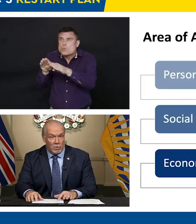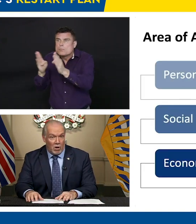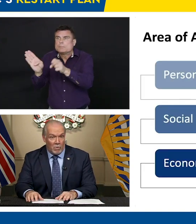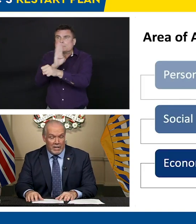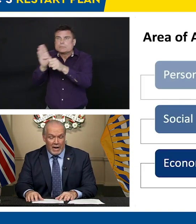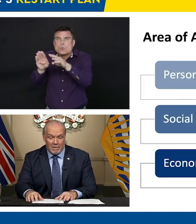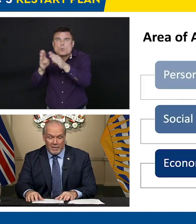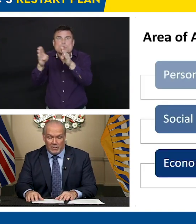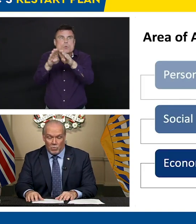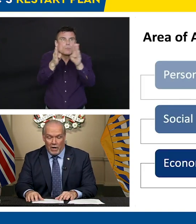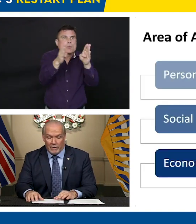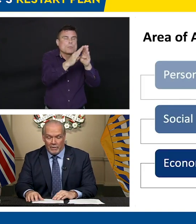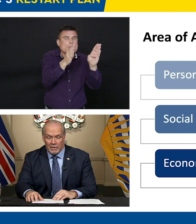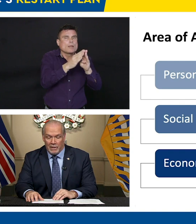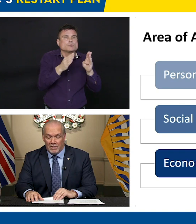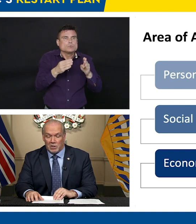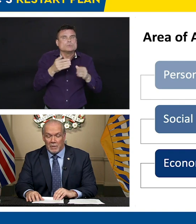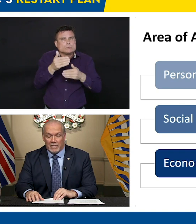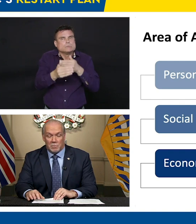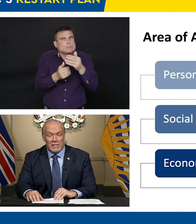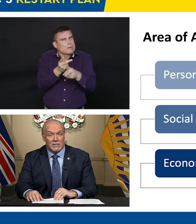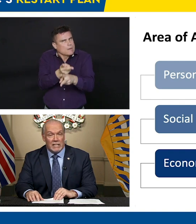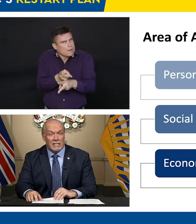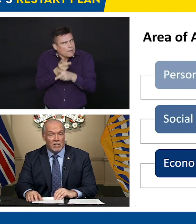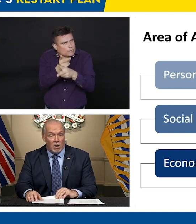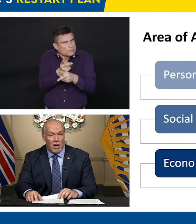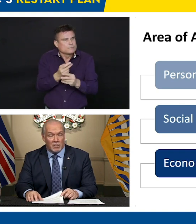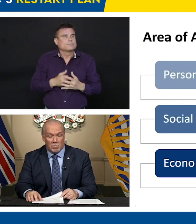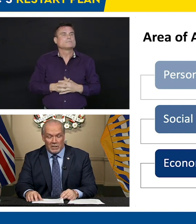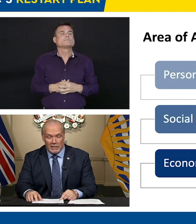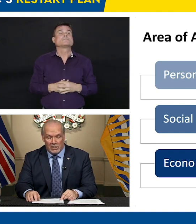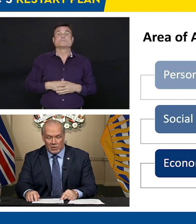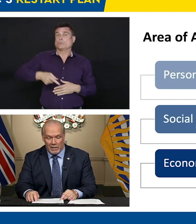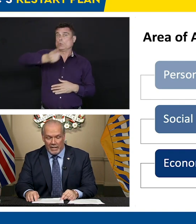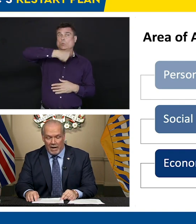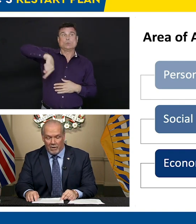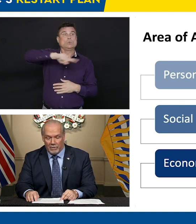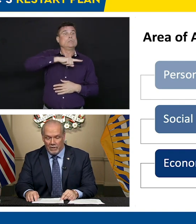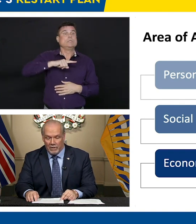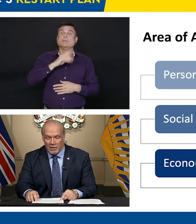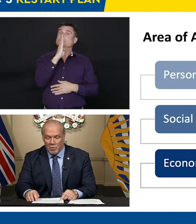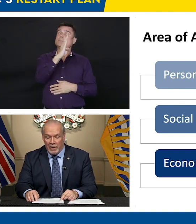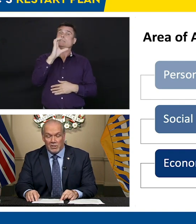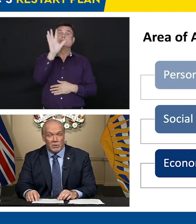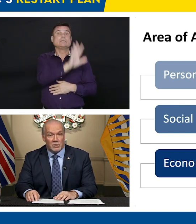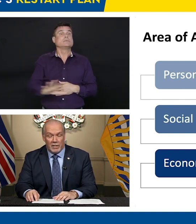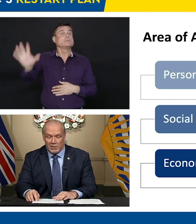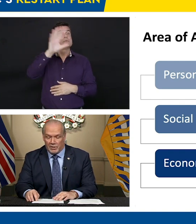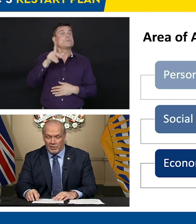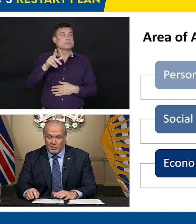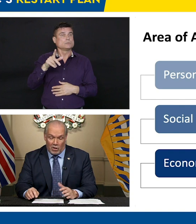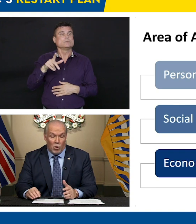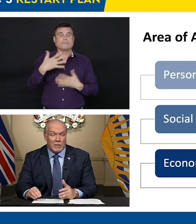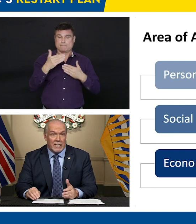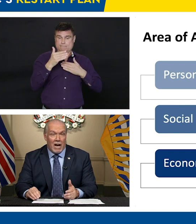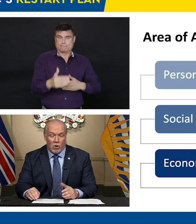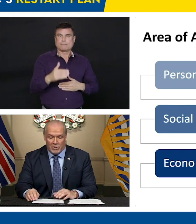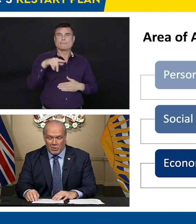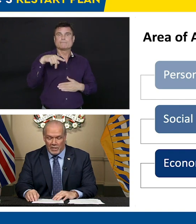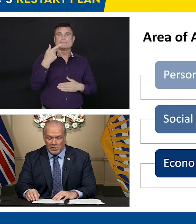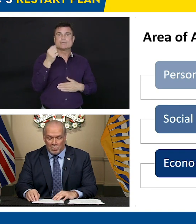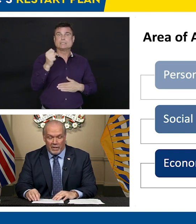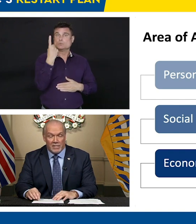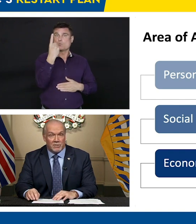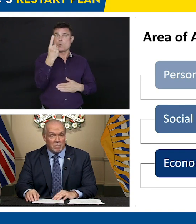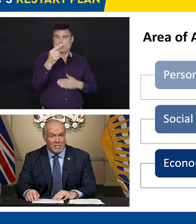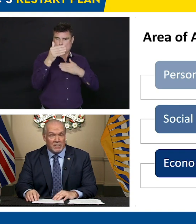good news is we're already at phase one. This is because BC did not completely shut down. Many jurisdictions are only now